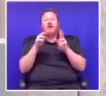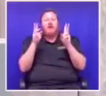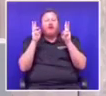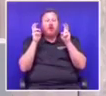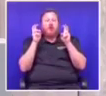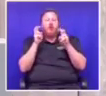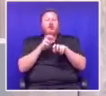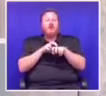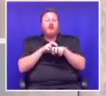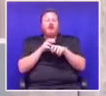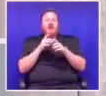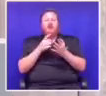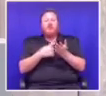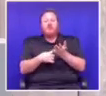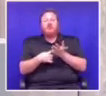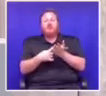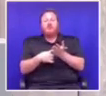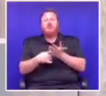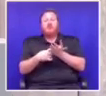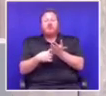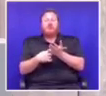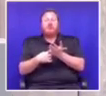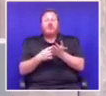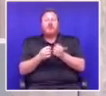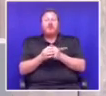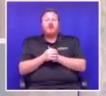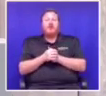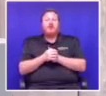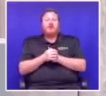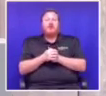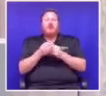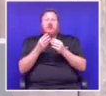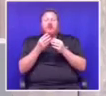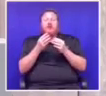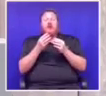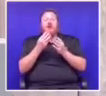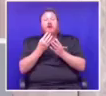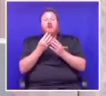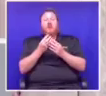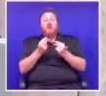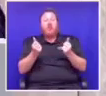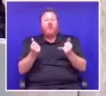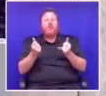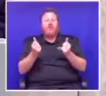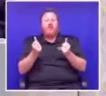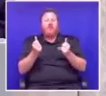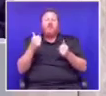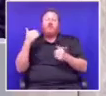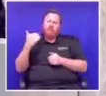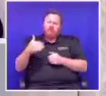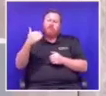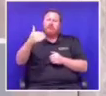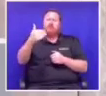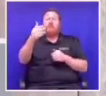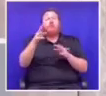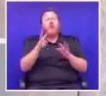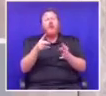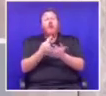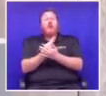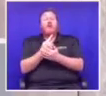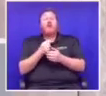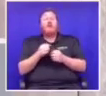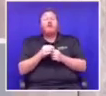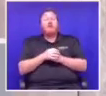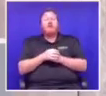we need to discuss and say resolve from time to time. And embedded in the statement